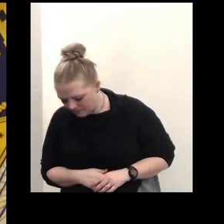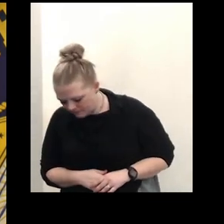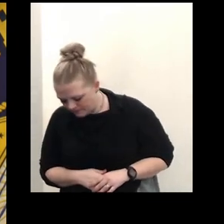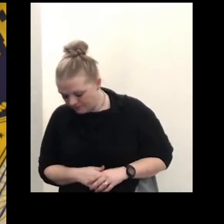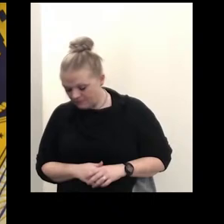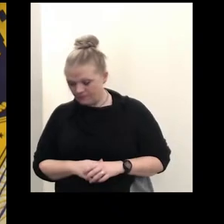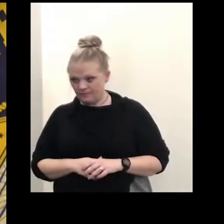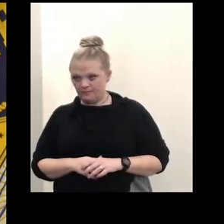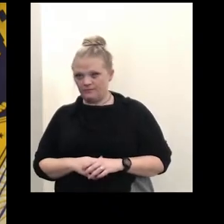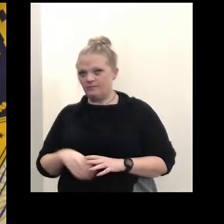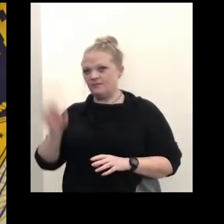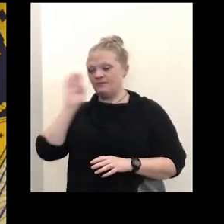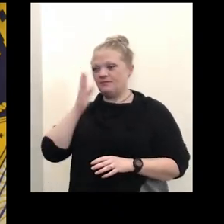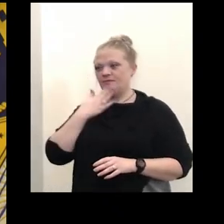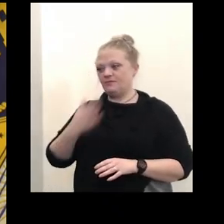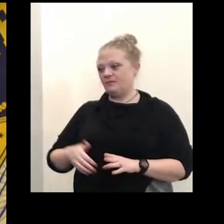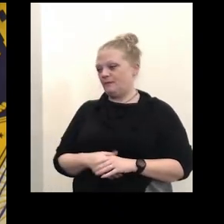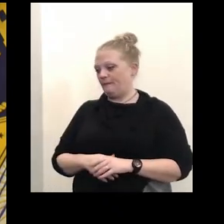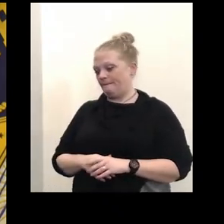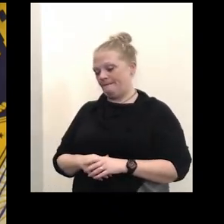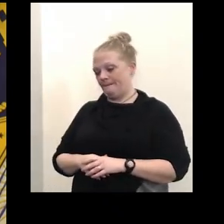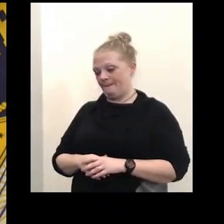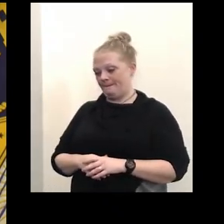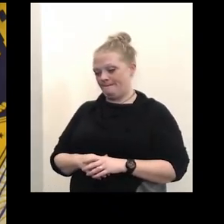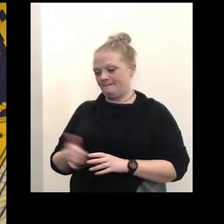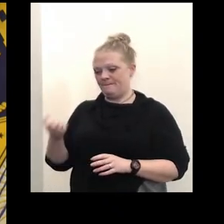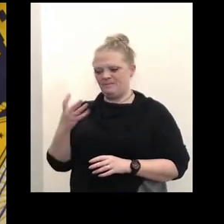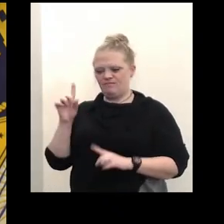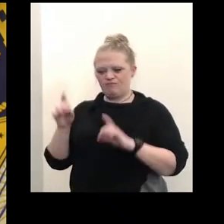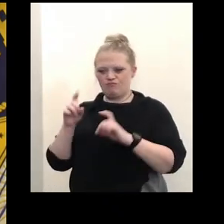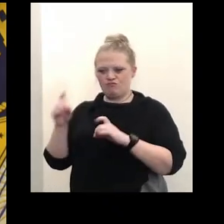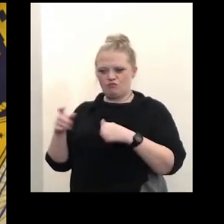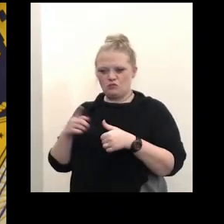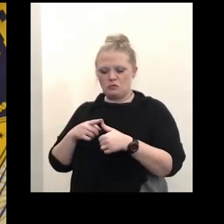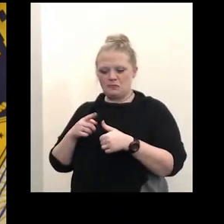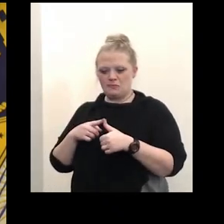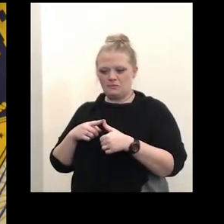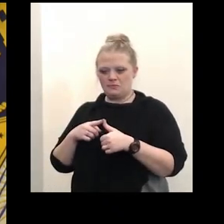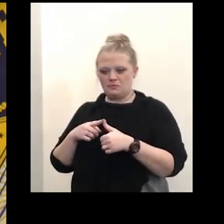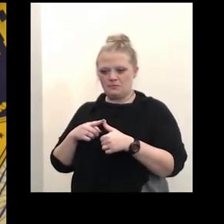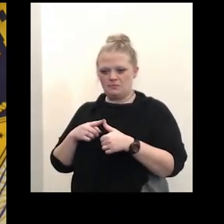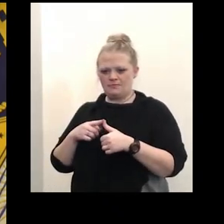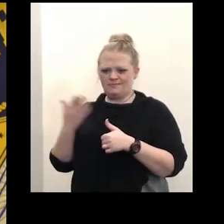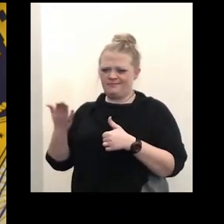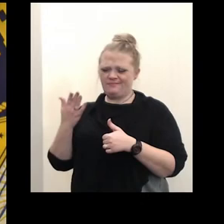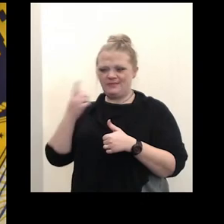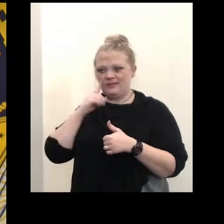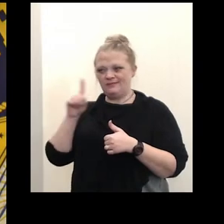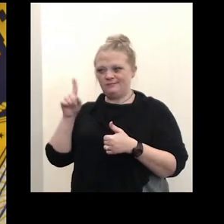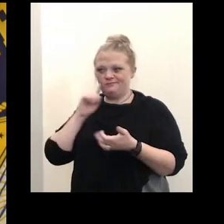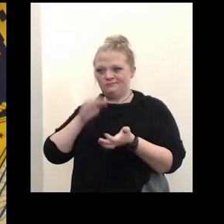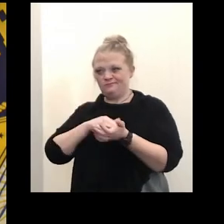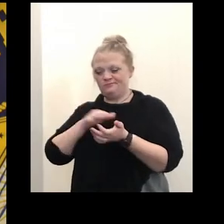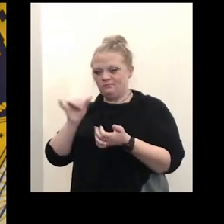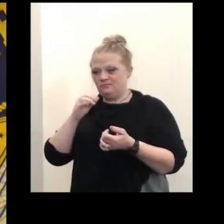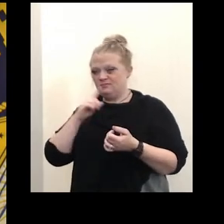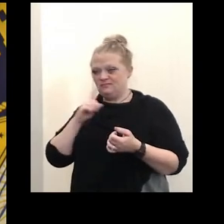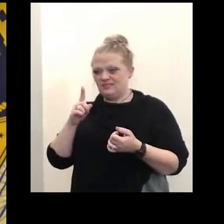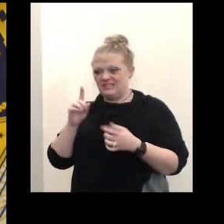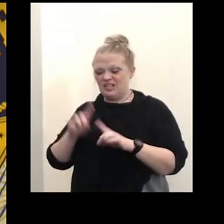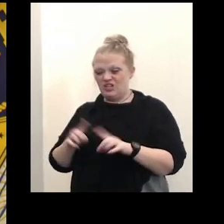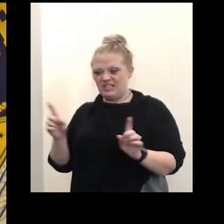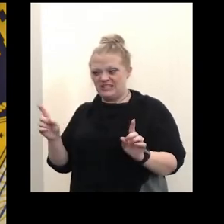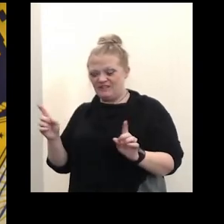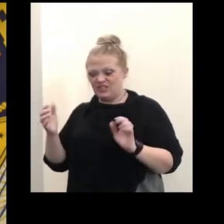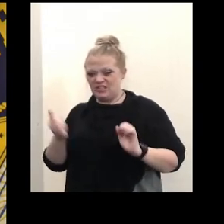hi thank you um a couple of questions one um this might be for the health commissioner is there any difference in approach